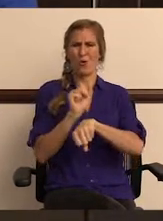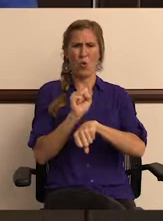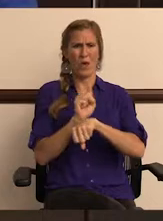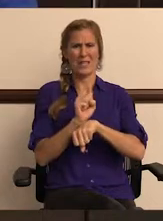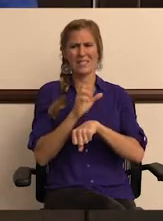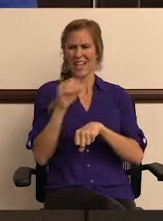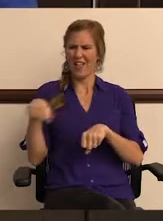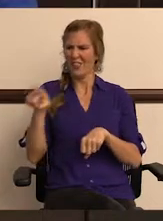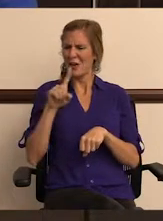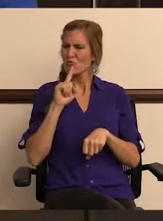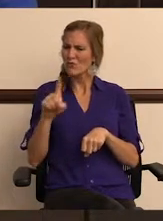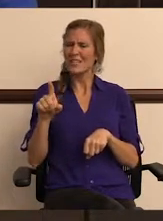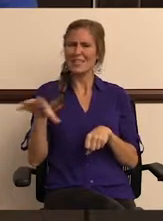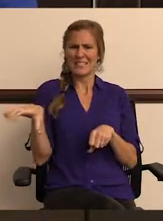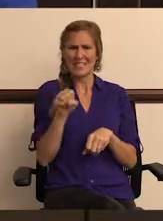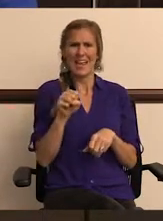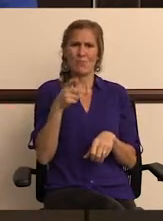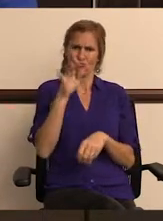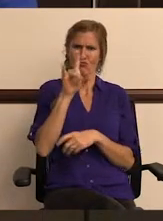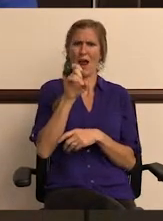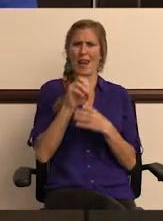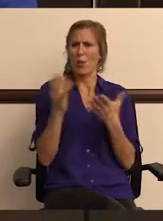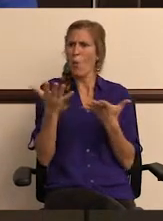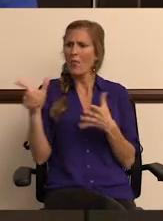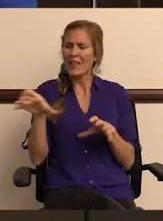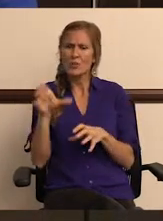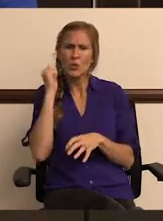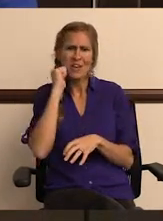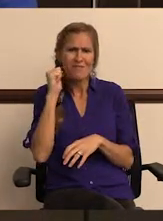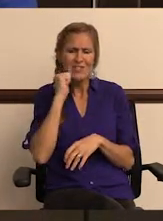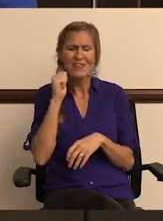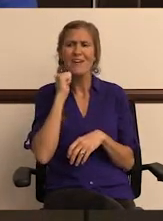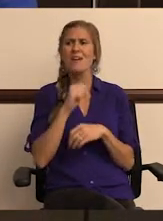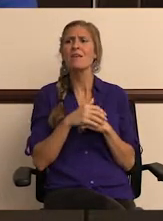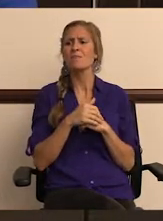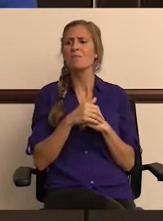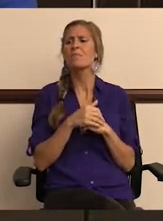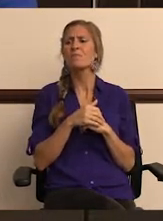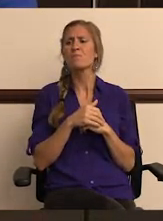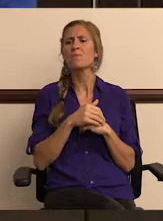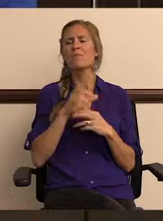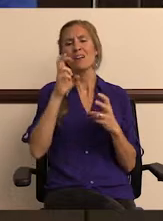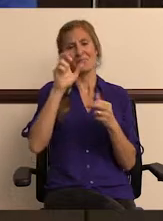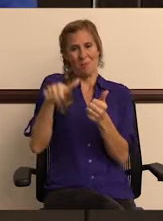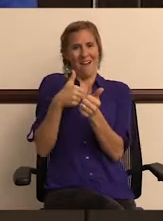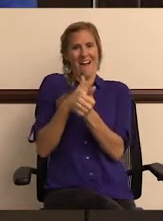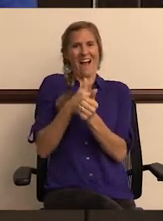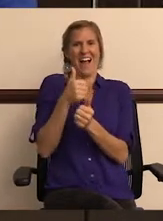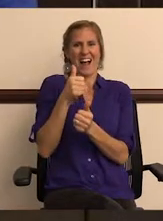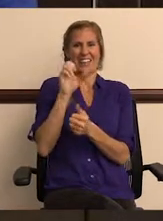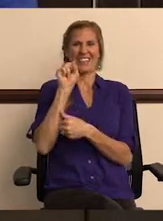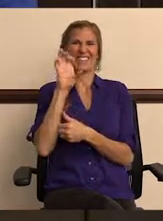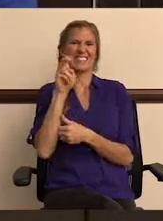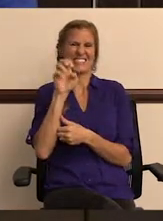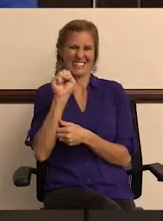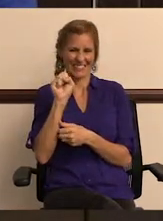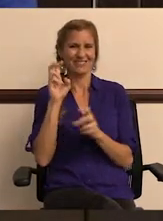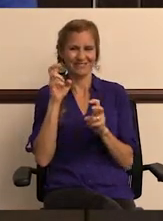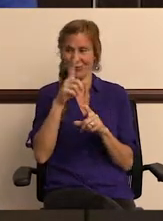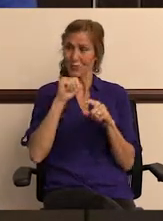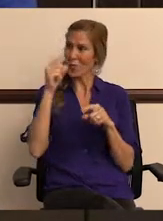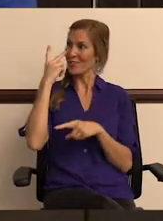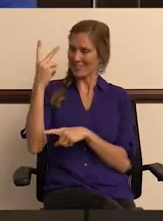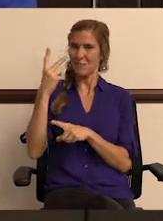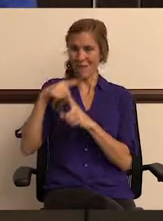employees. And they take the most pride in what they do every day. You know, but it's kind of behind the scenes. So